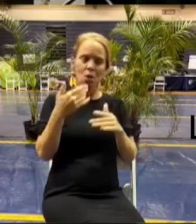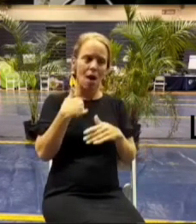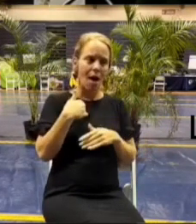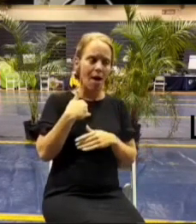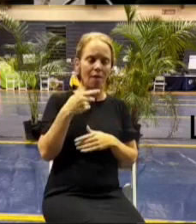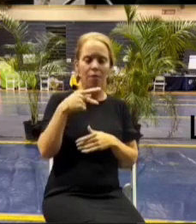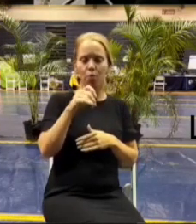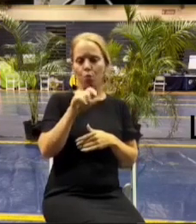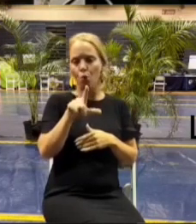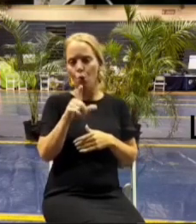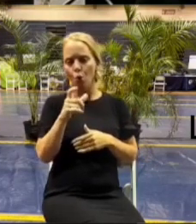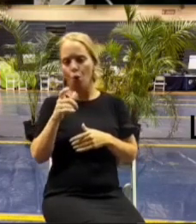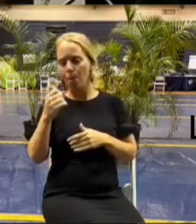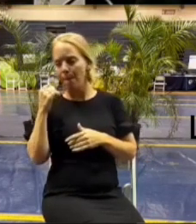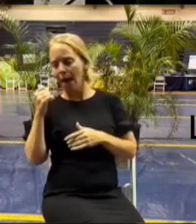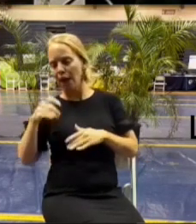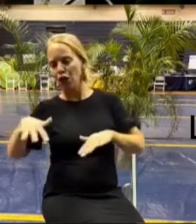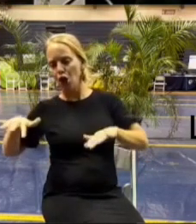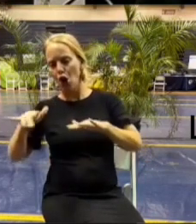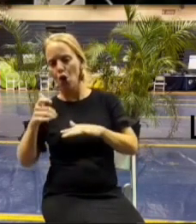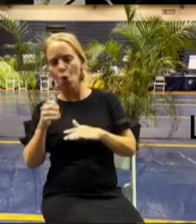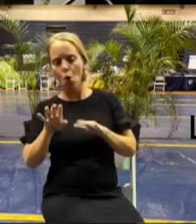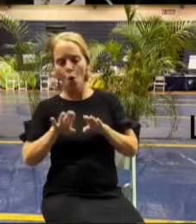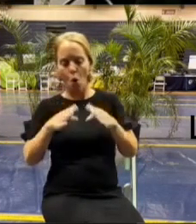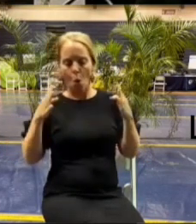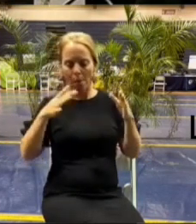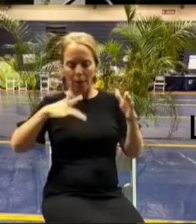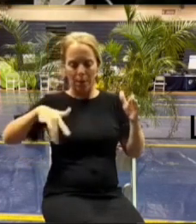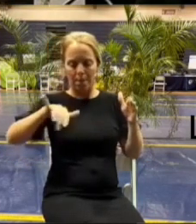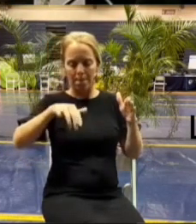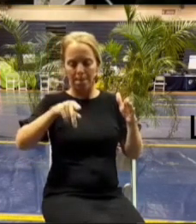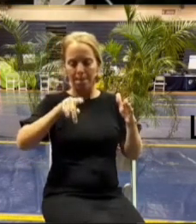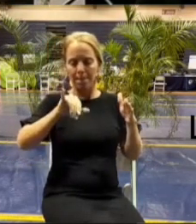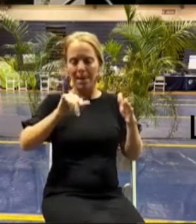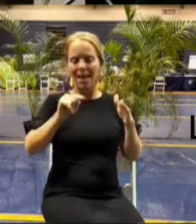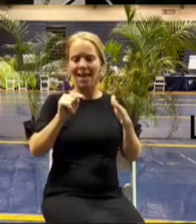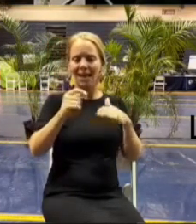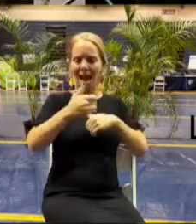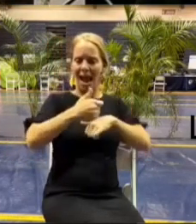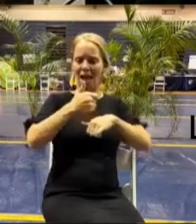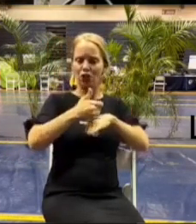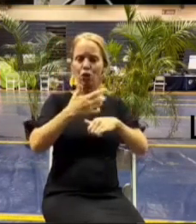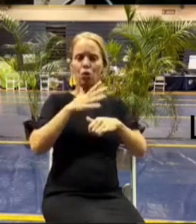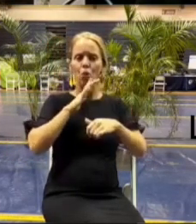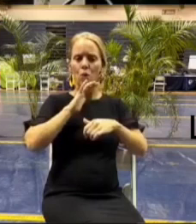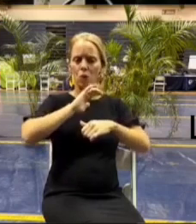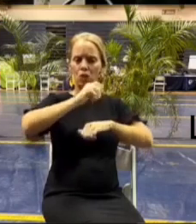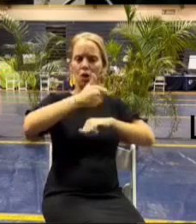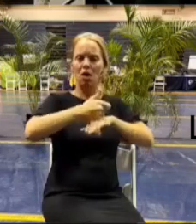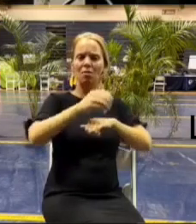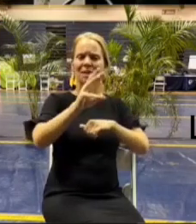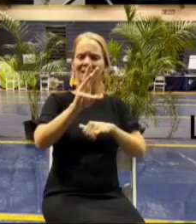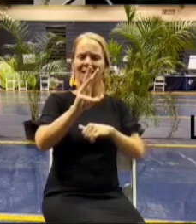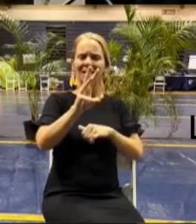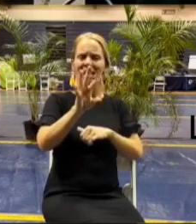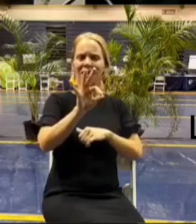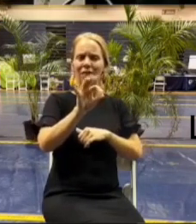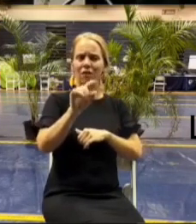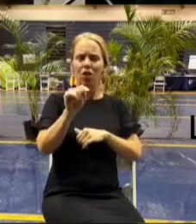or an open pit hazard uh we are installing a six foot like or